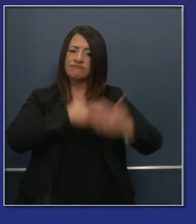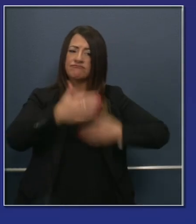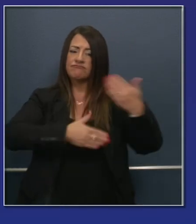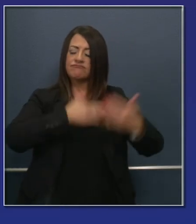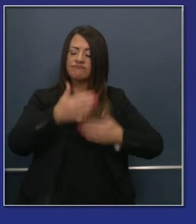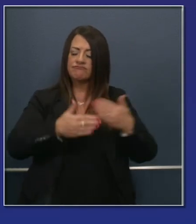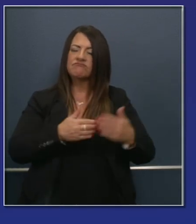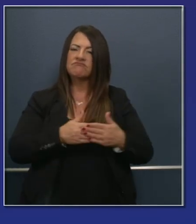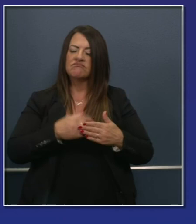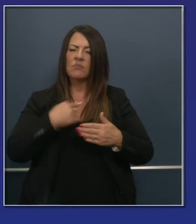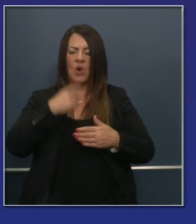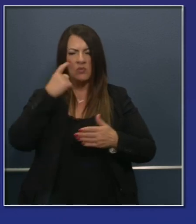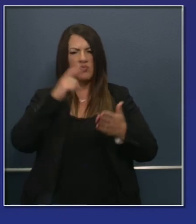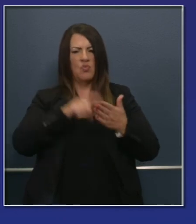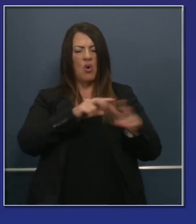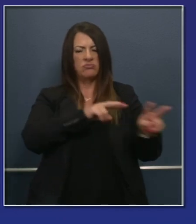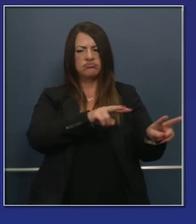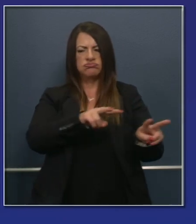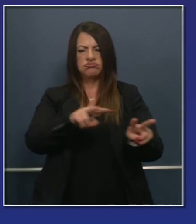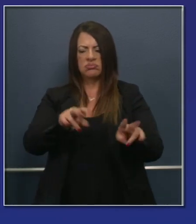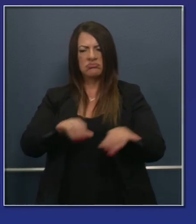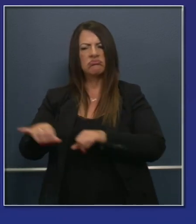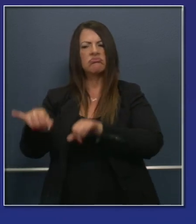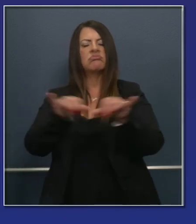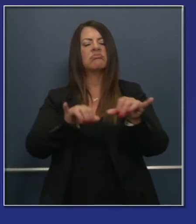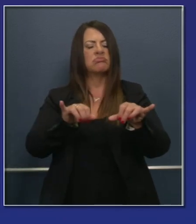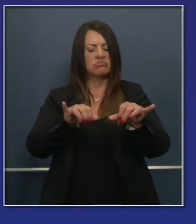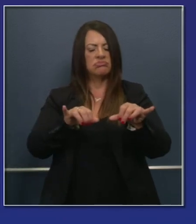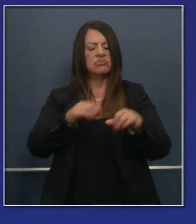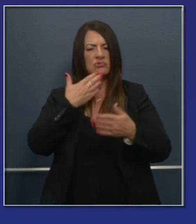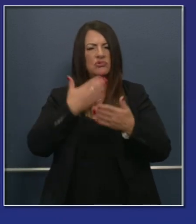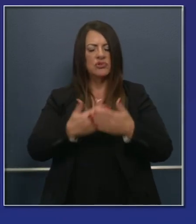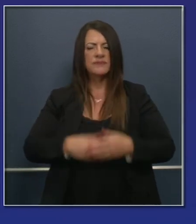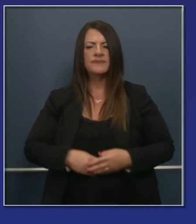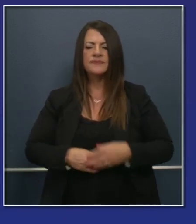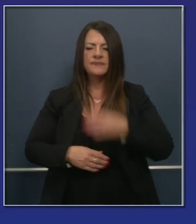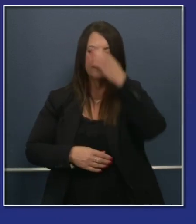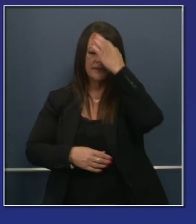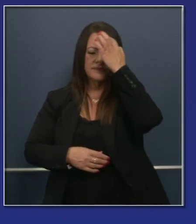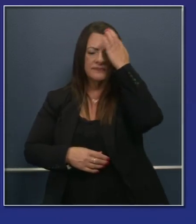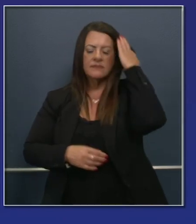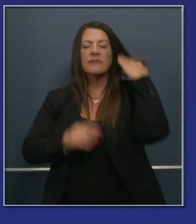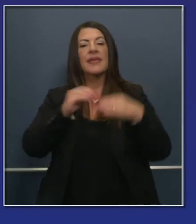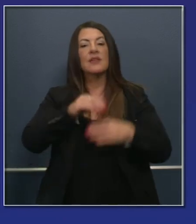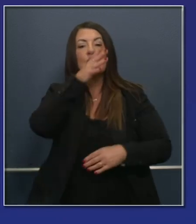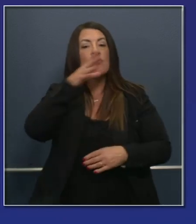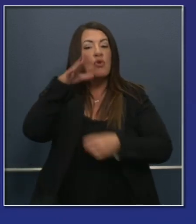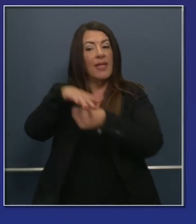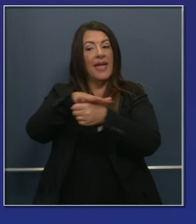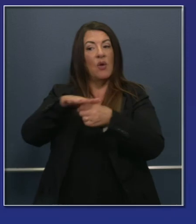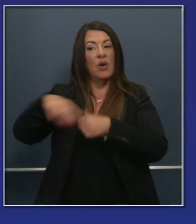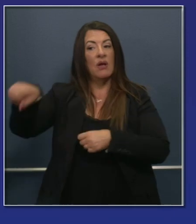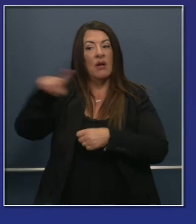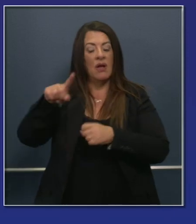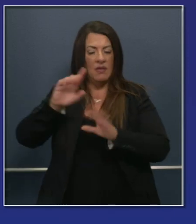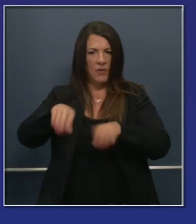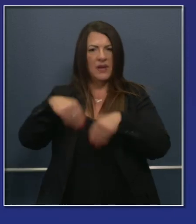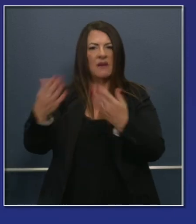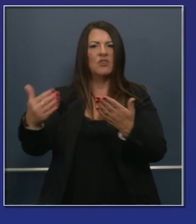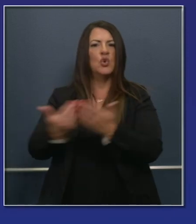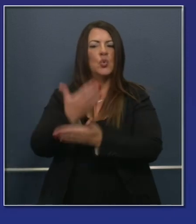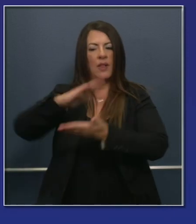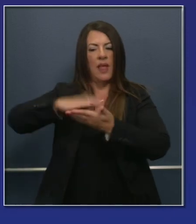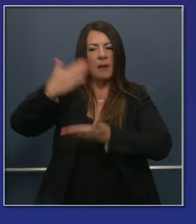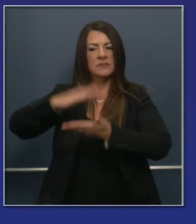common across these districts. And finally, in very rural San Lucas, every student has been provided with a new laptop